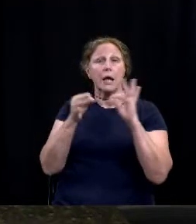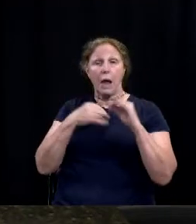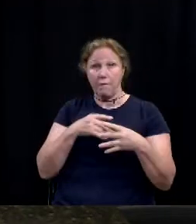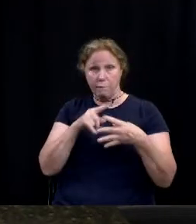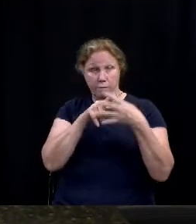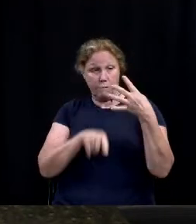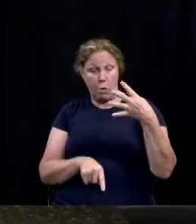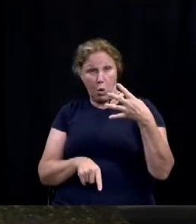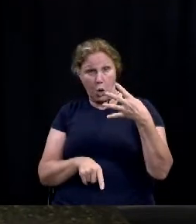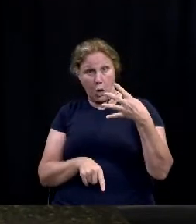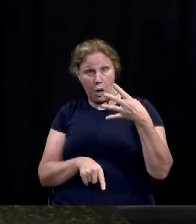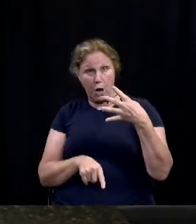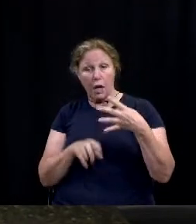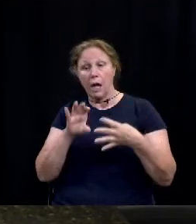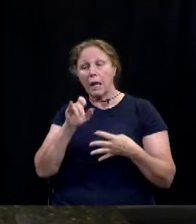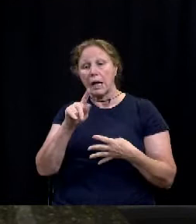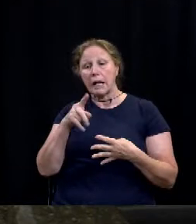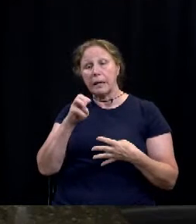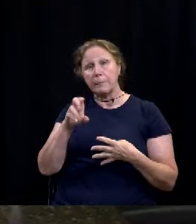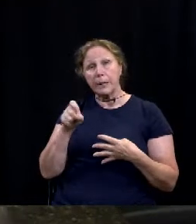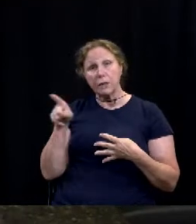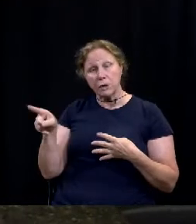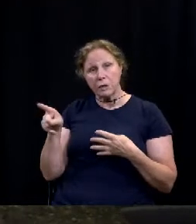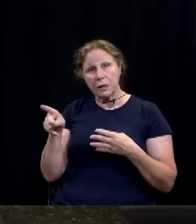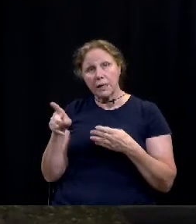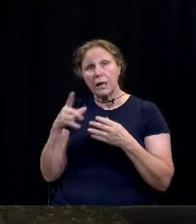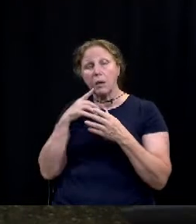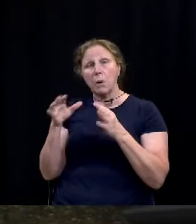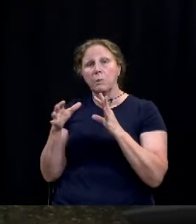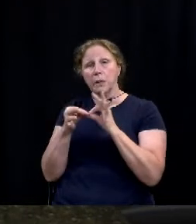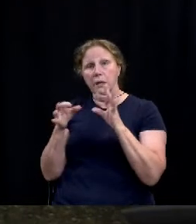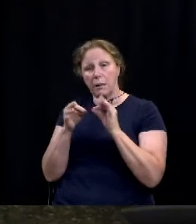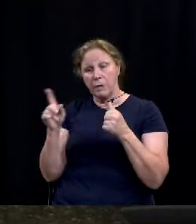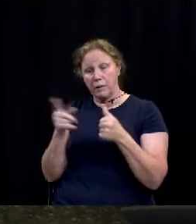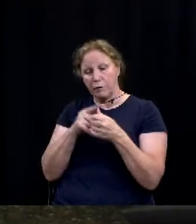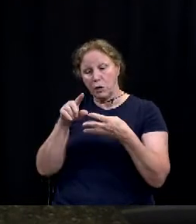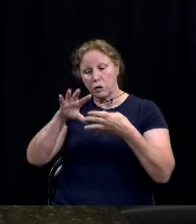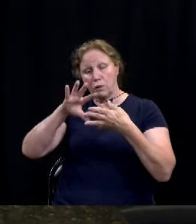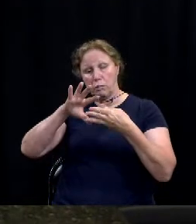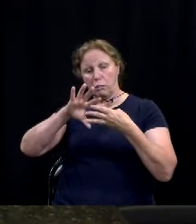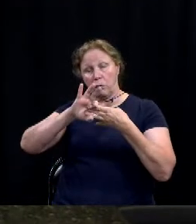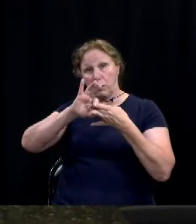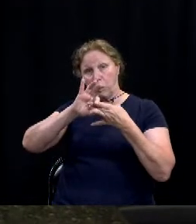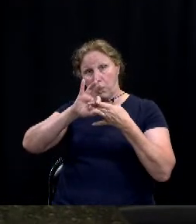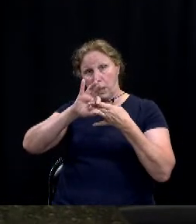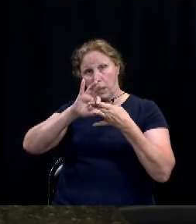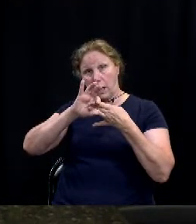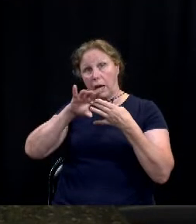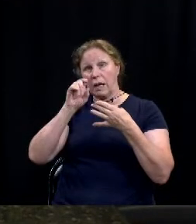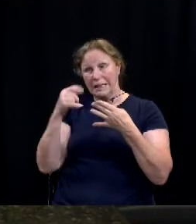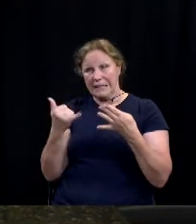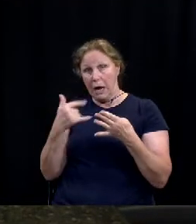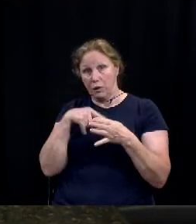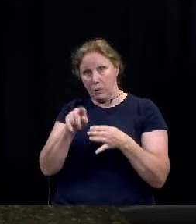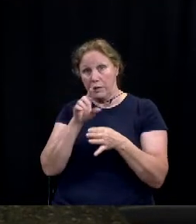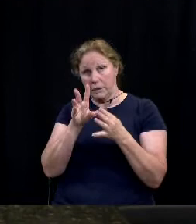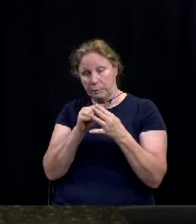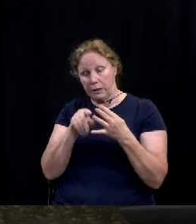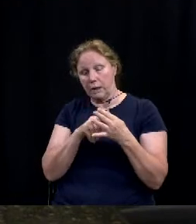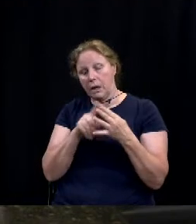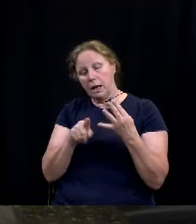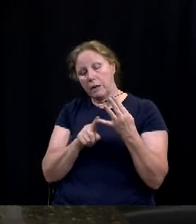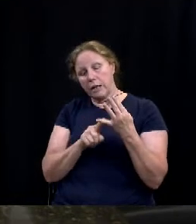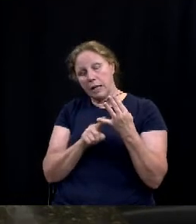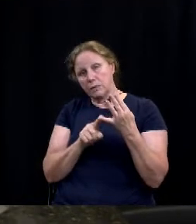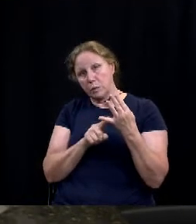Clint Peters, our Director of Development Services, will be covering the first three public hearings in the work session in a few moments. And the